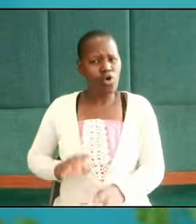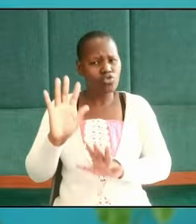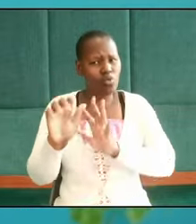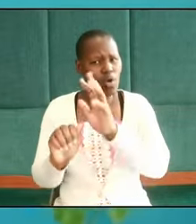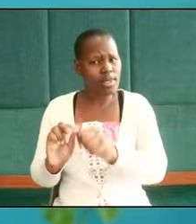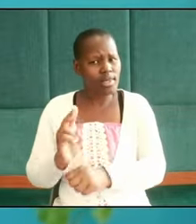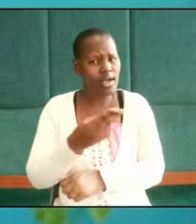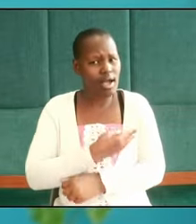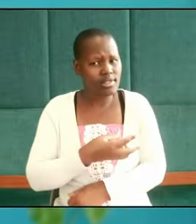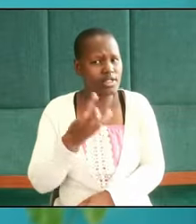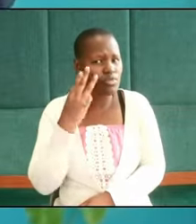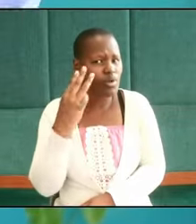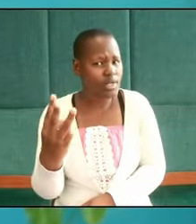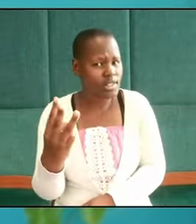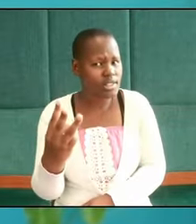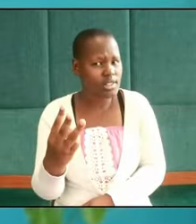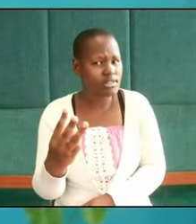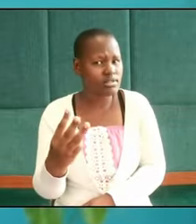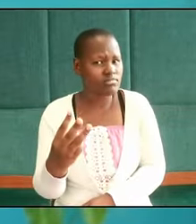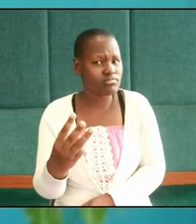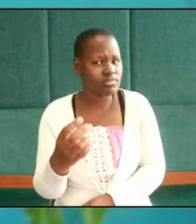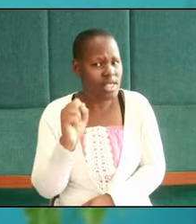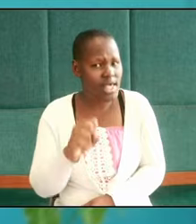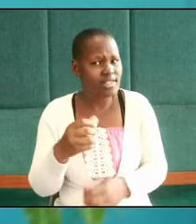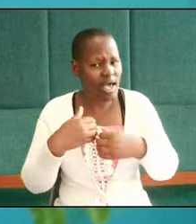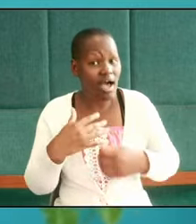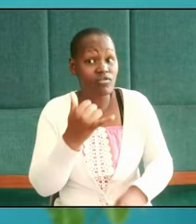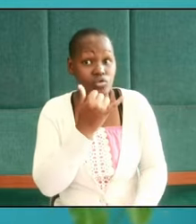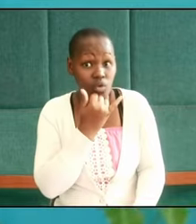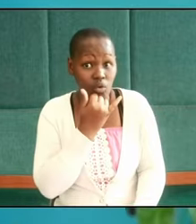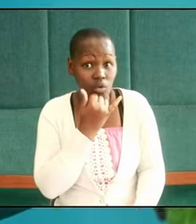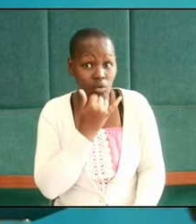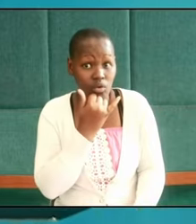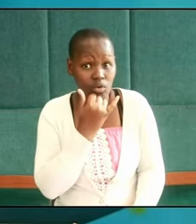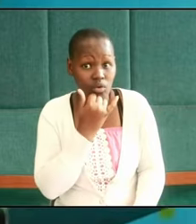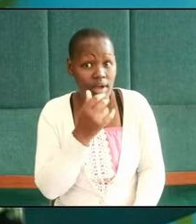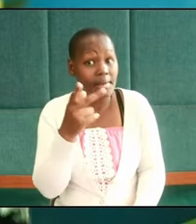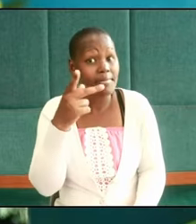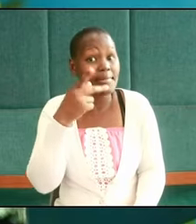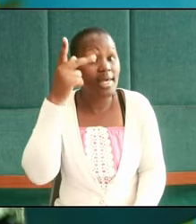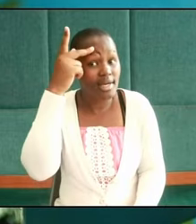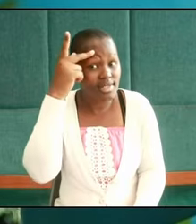us to be his witnesses despite our own parents